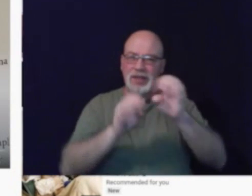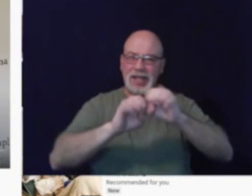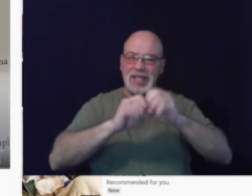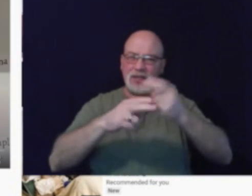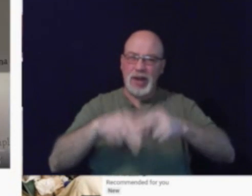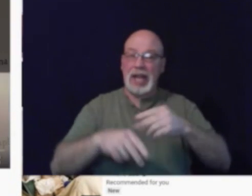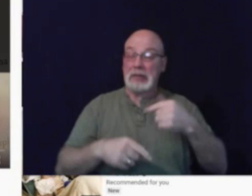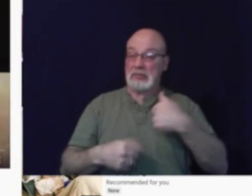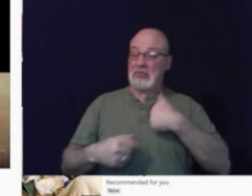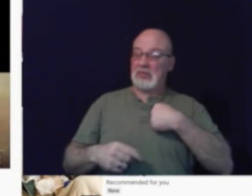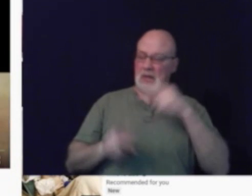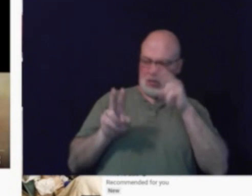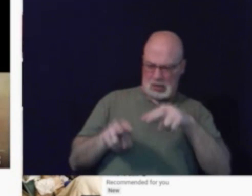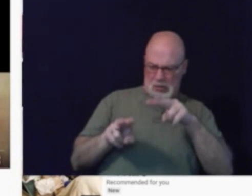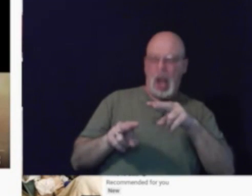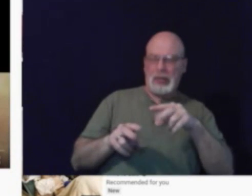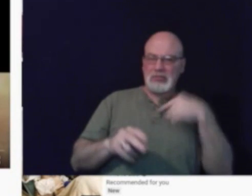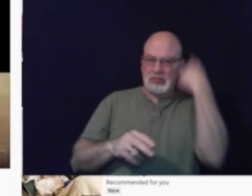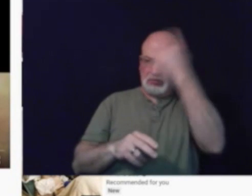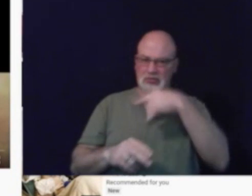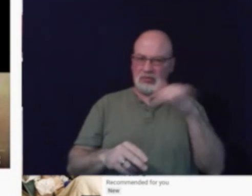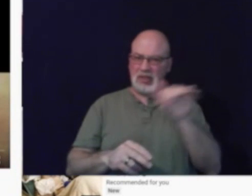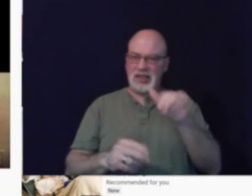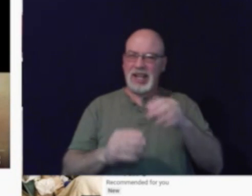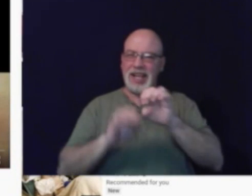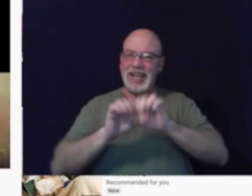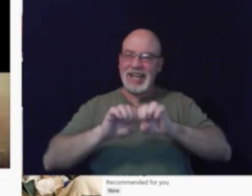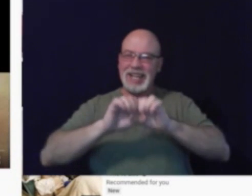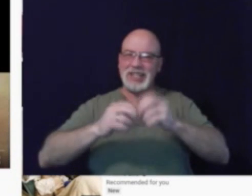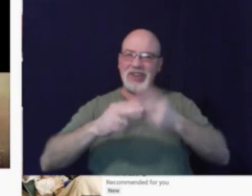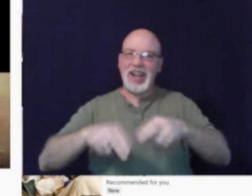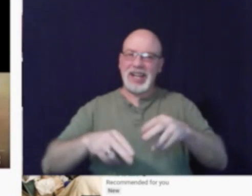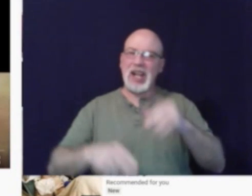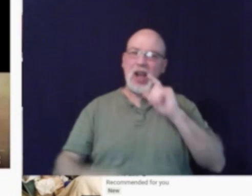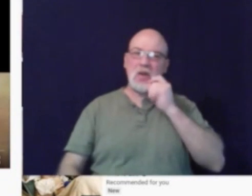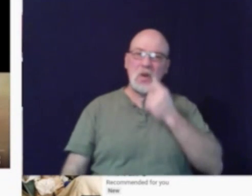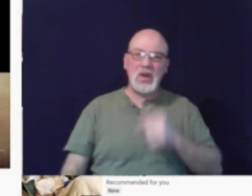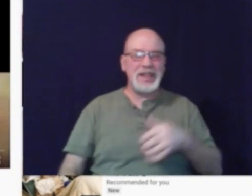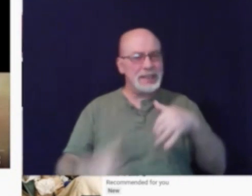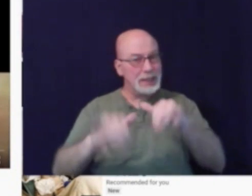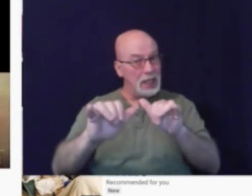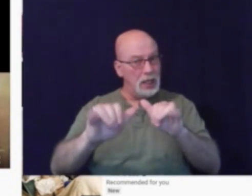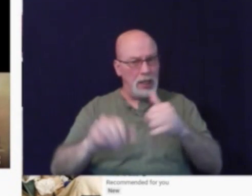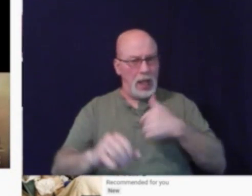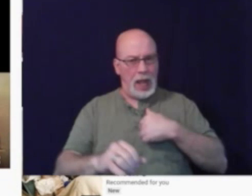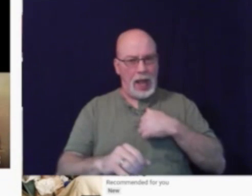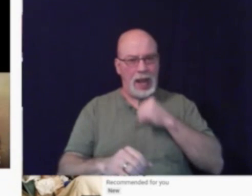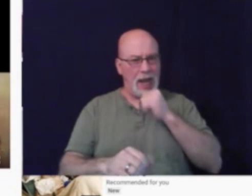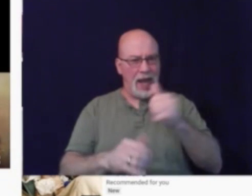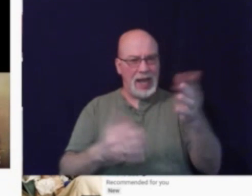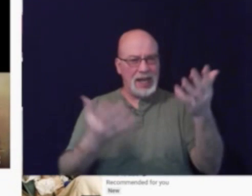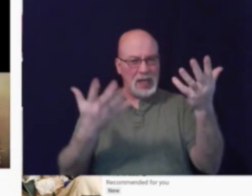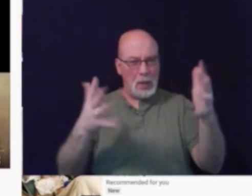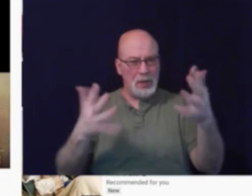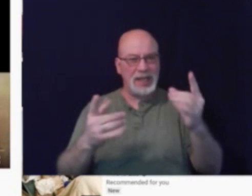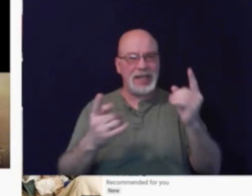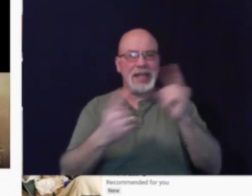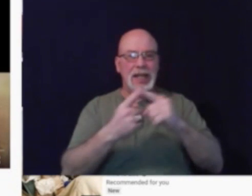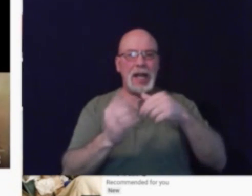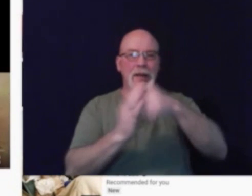of an Easter egg. Cool! Still, I ain't complete till I paint